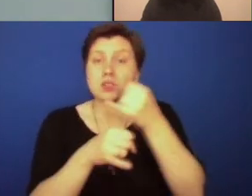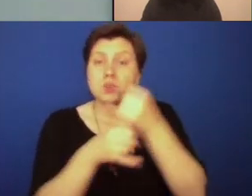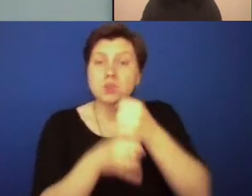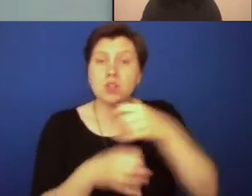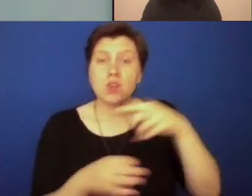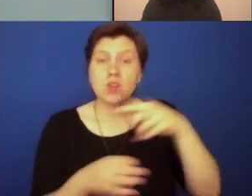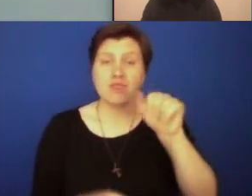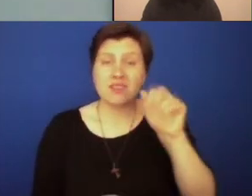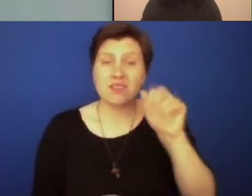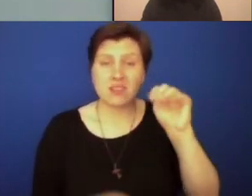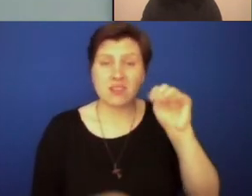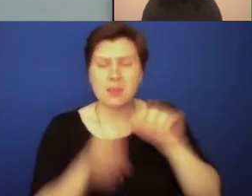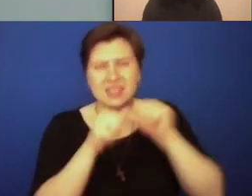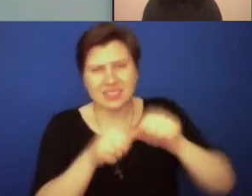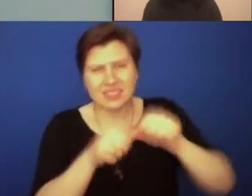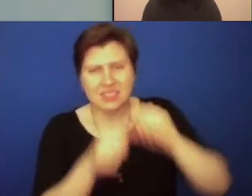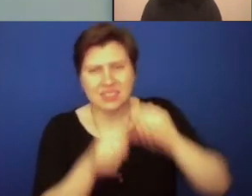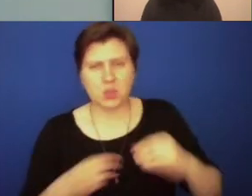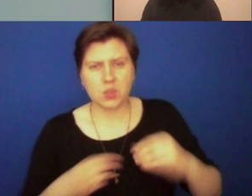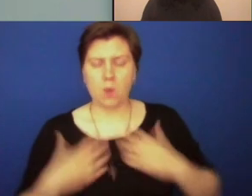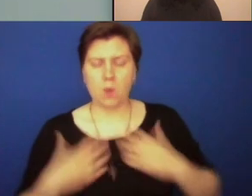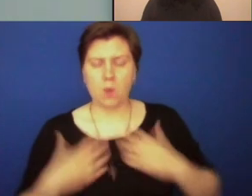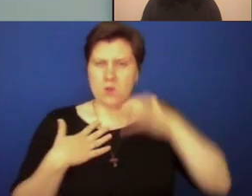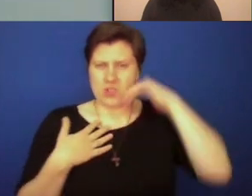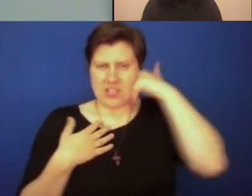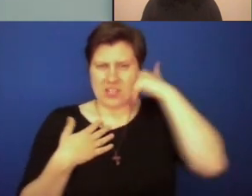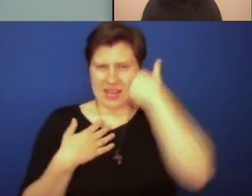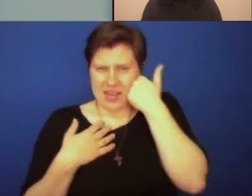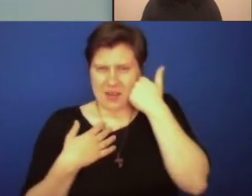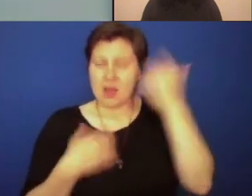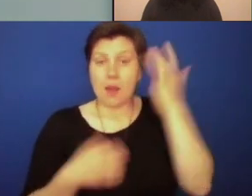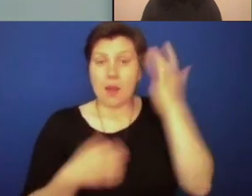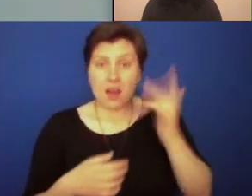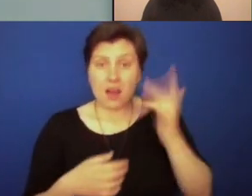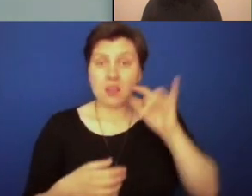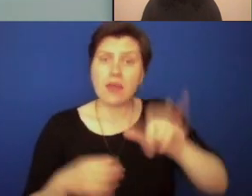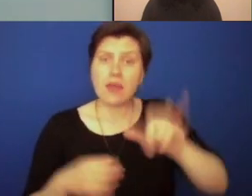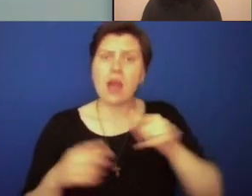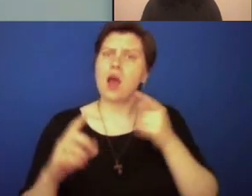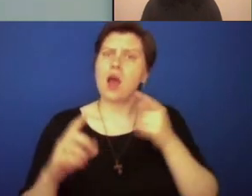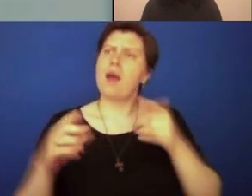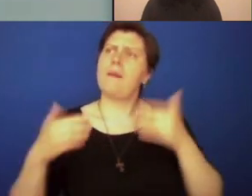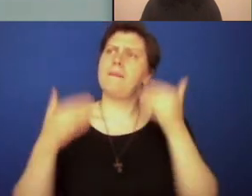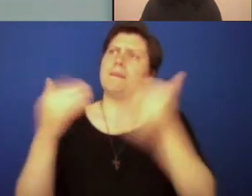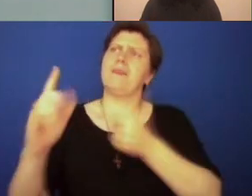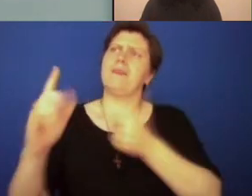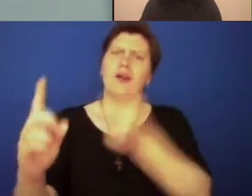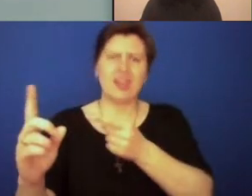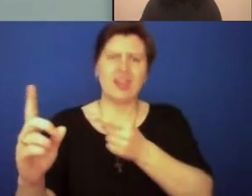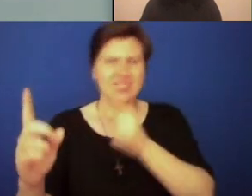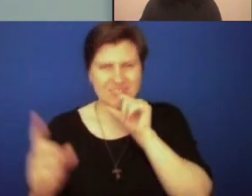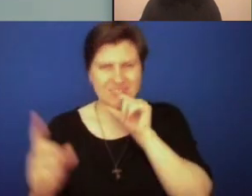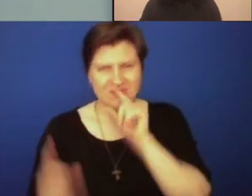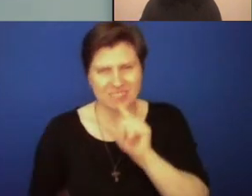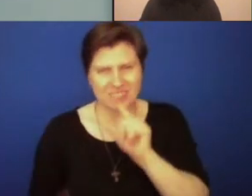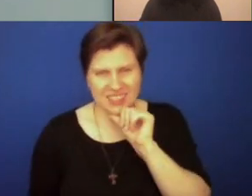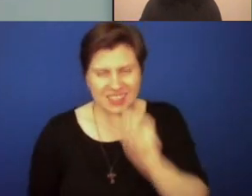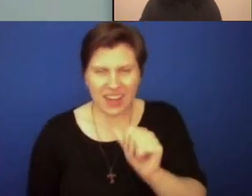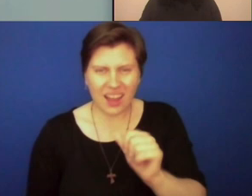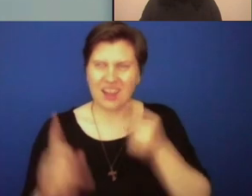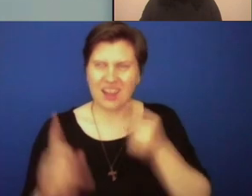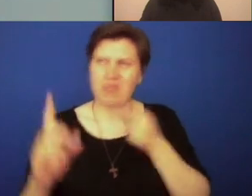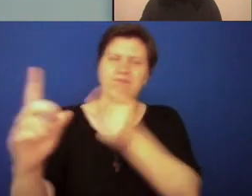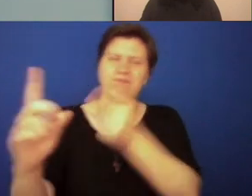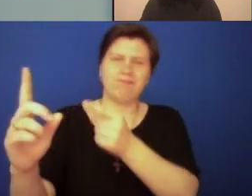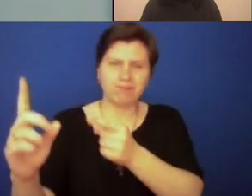for they show that our supposed social progress is not as real or definitive as we think. This is not the first panel on the